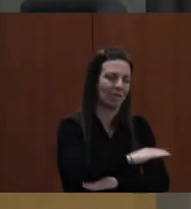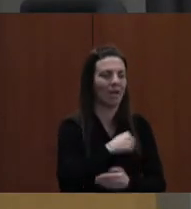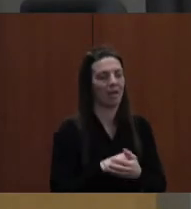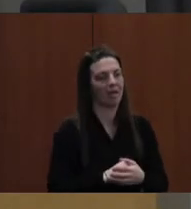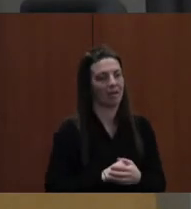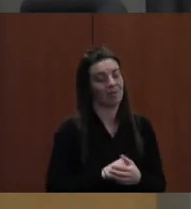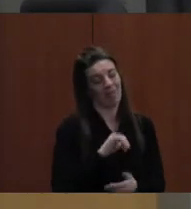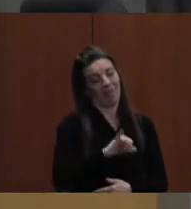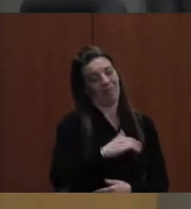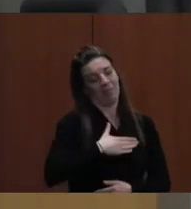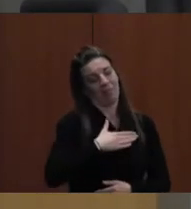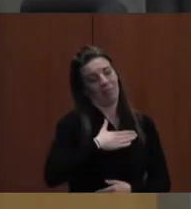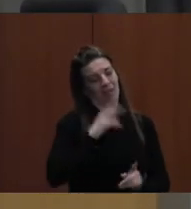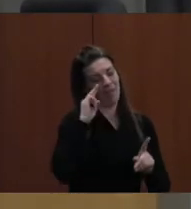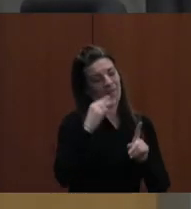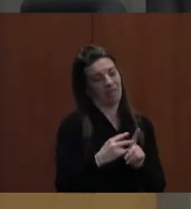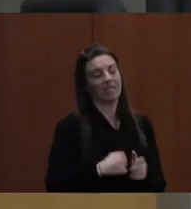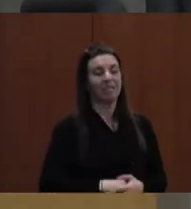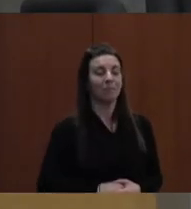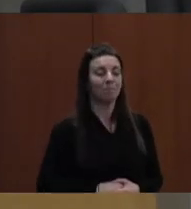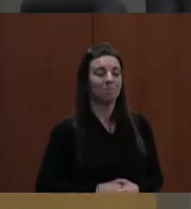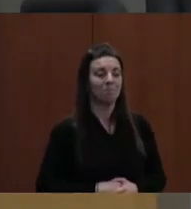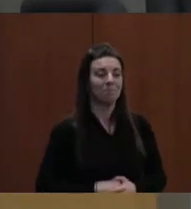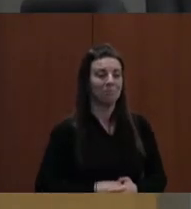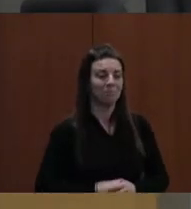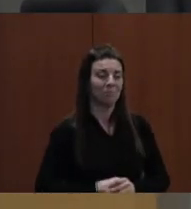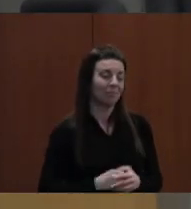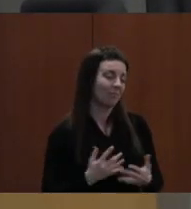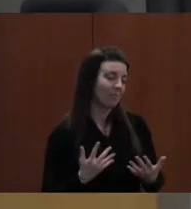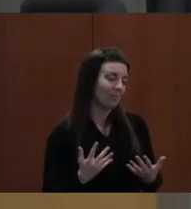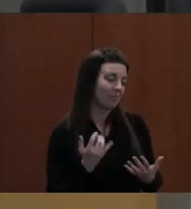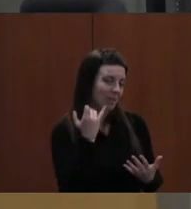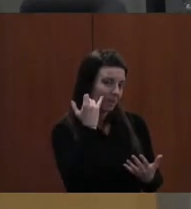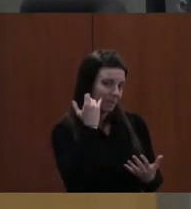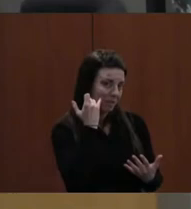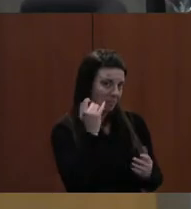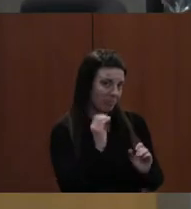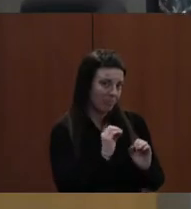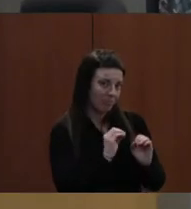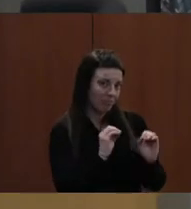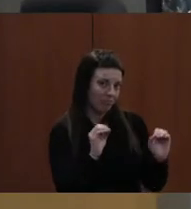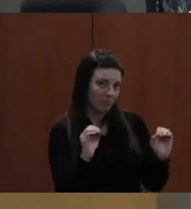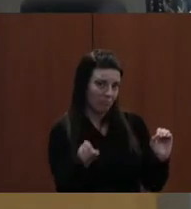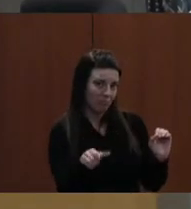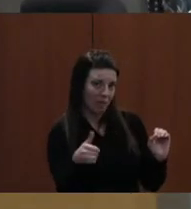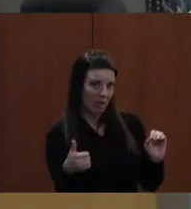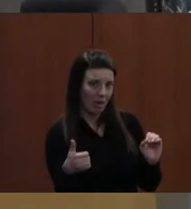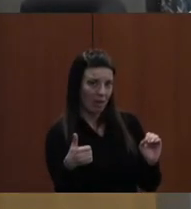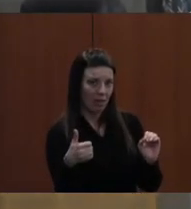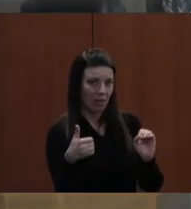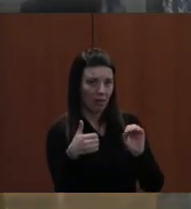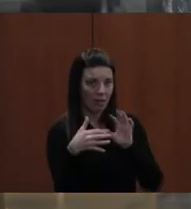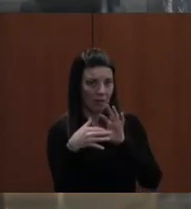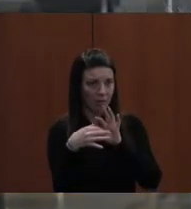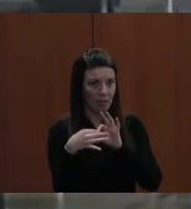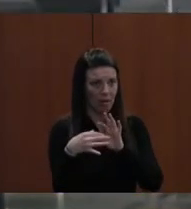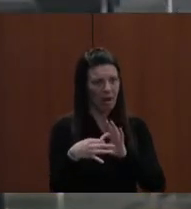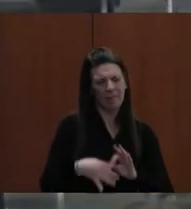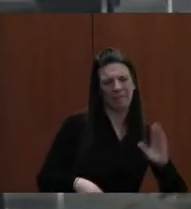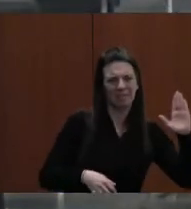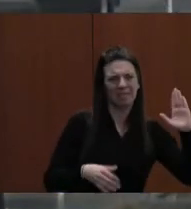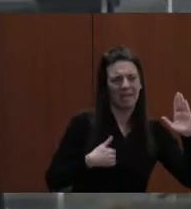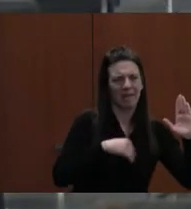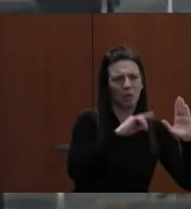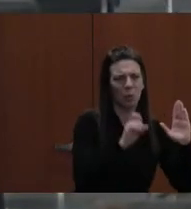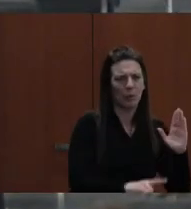That's my feeling. So if there's no more discussion, do we have a motion? Quick question. Do we